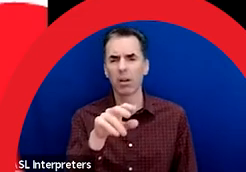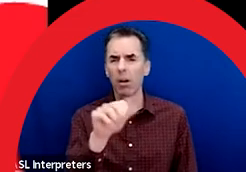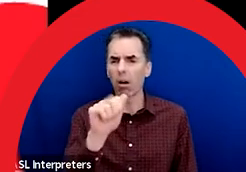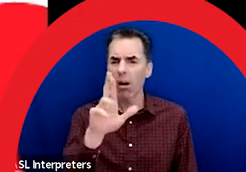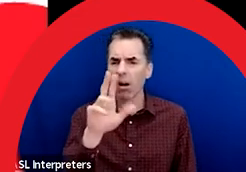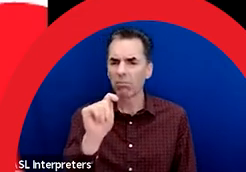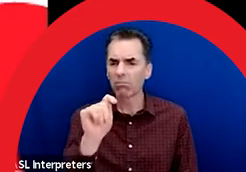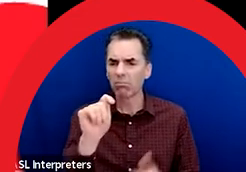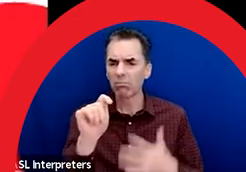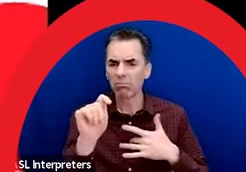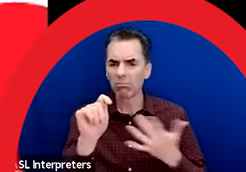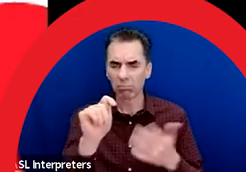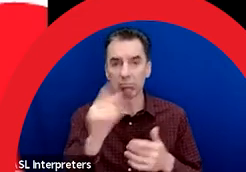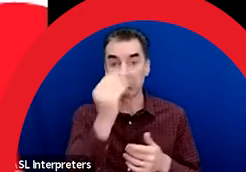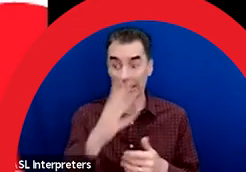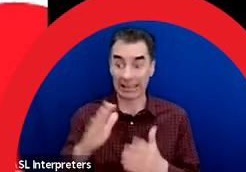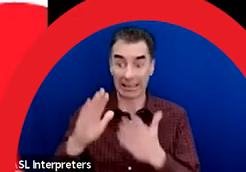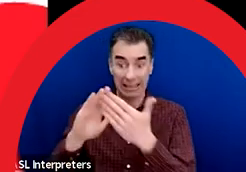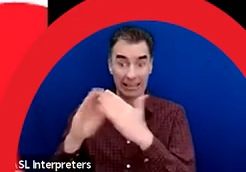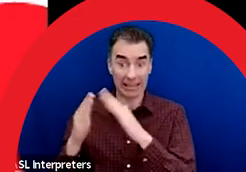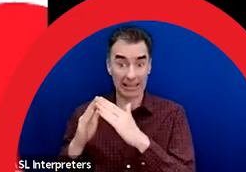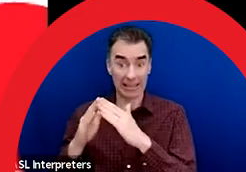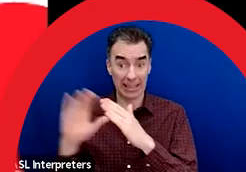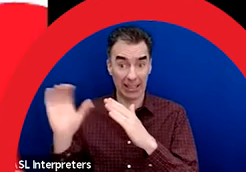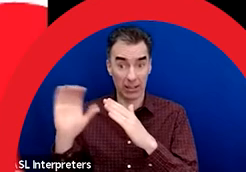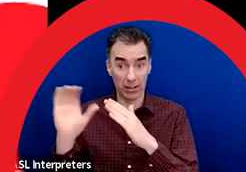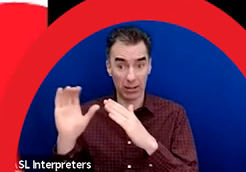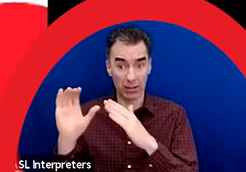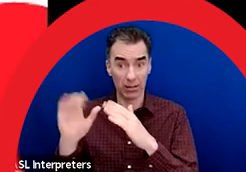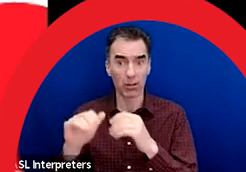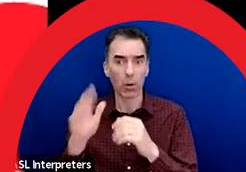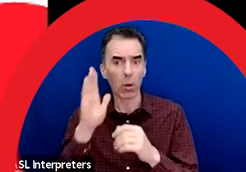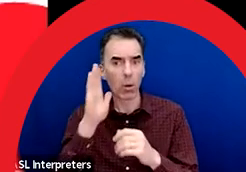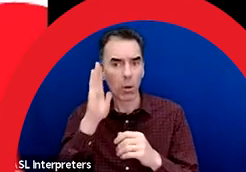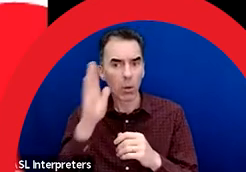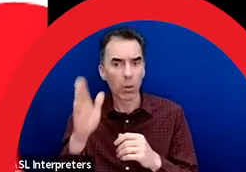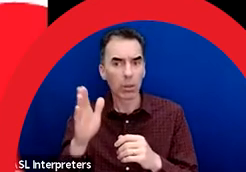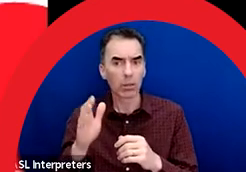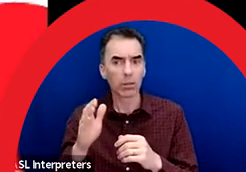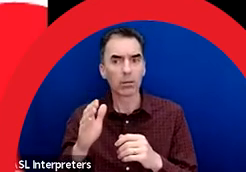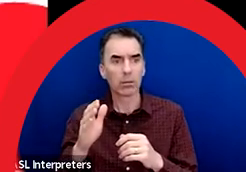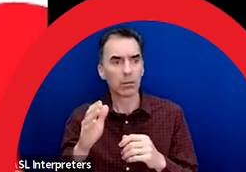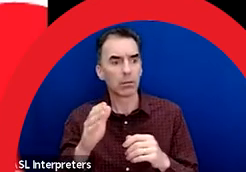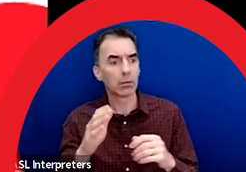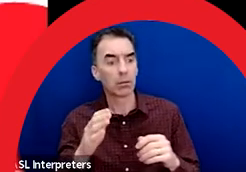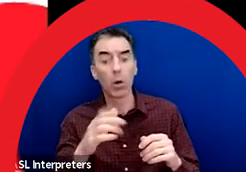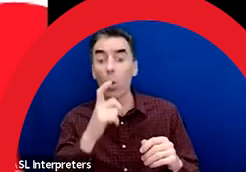the City will continue to own, conserve, and also maintain that collection.